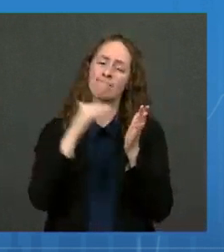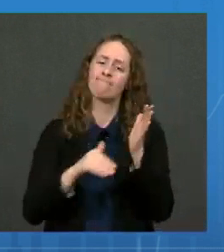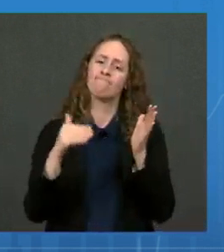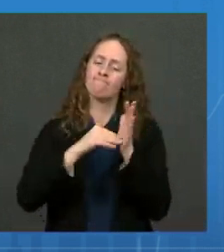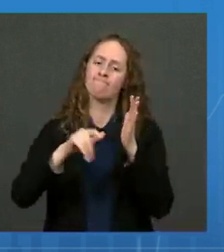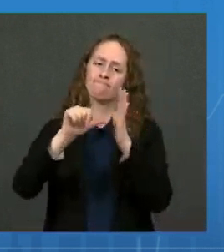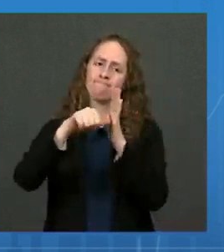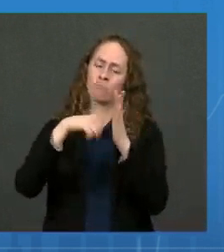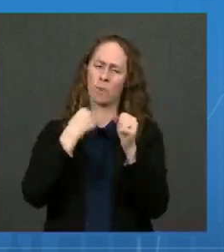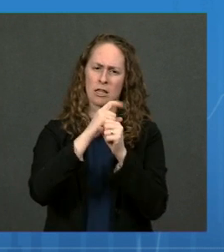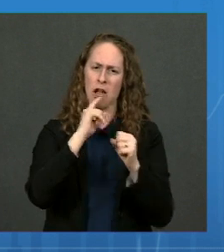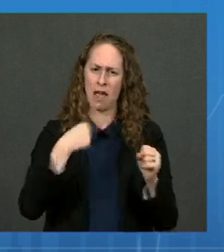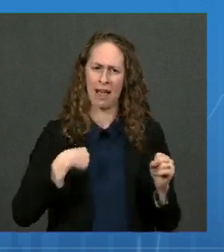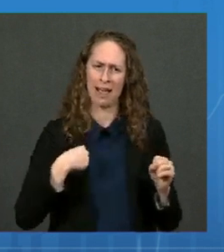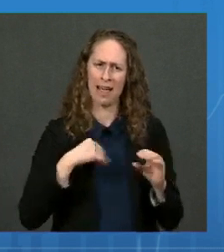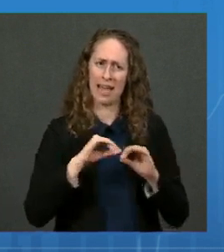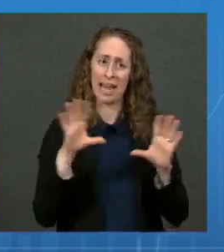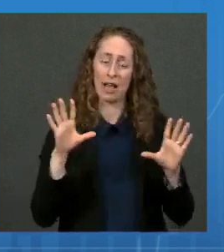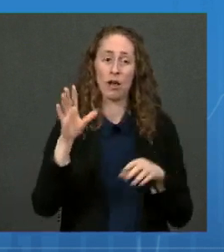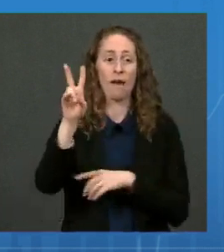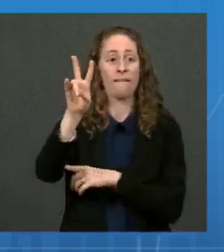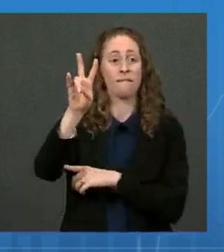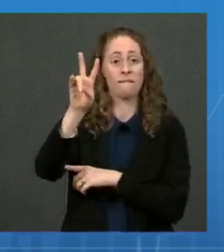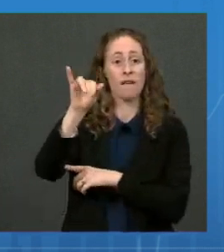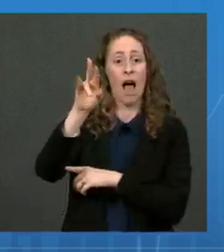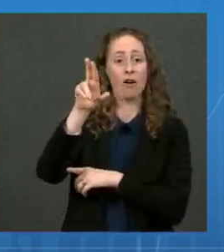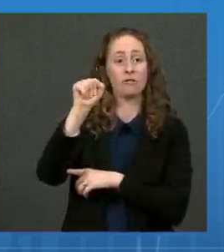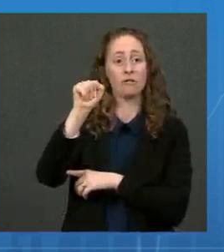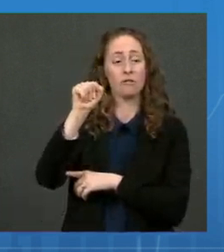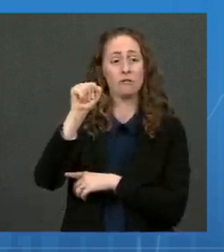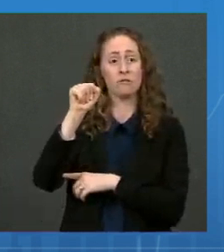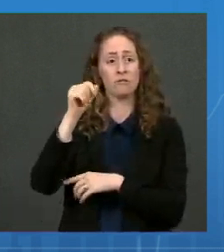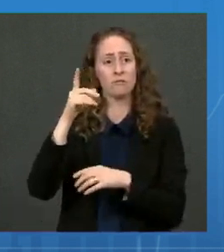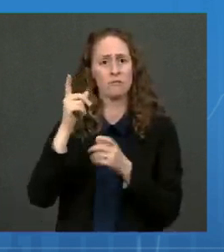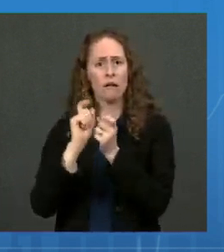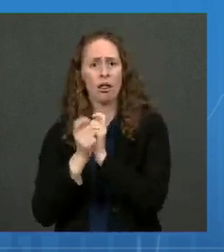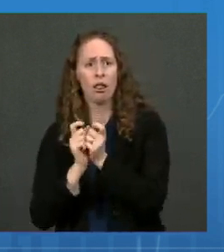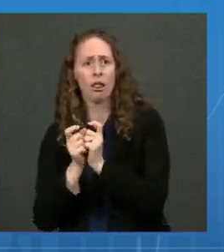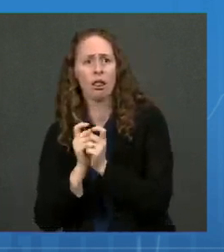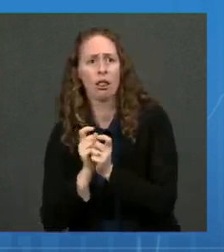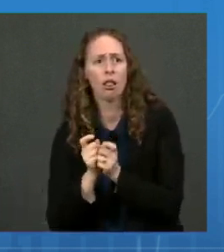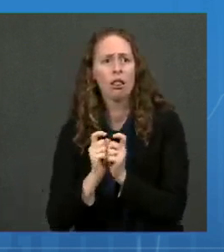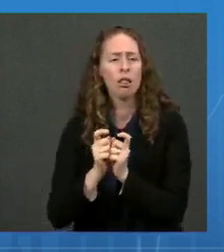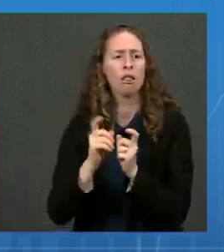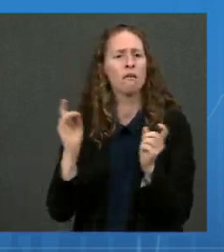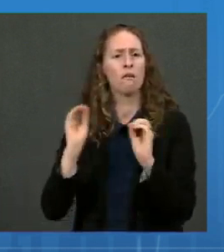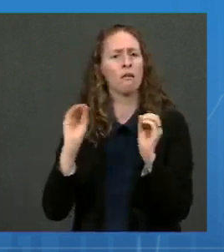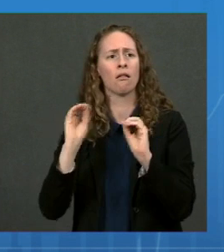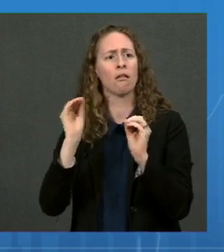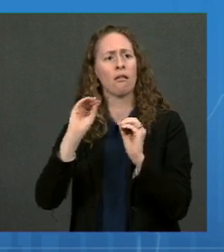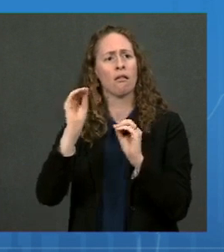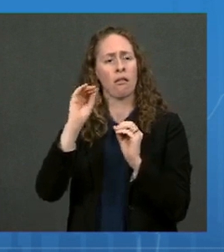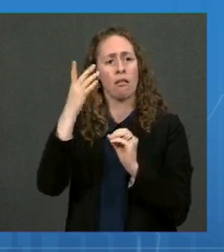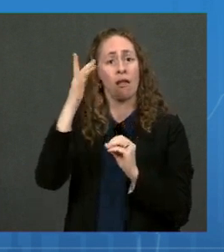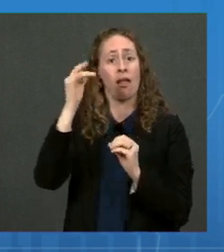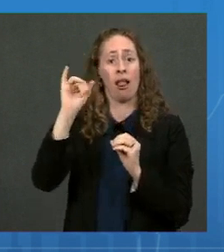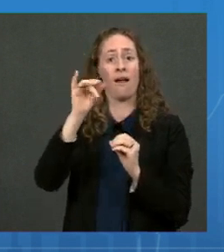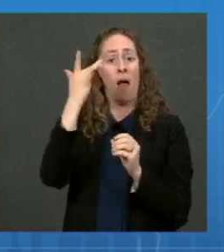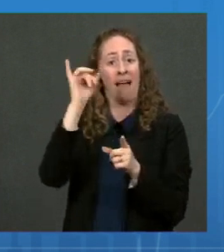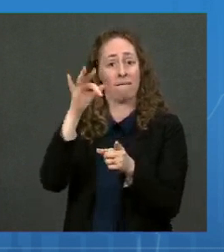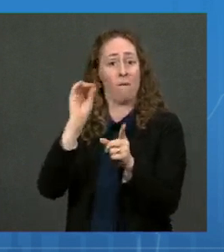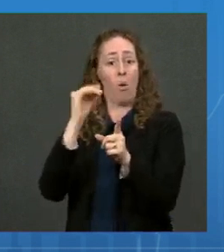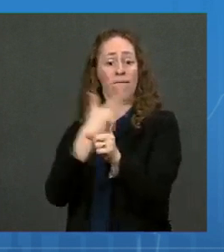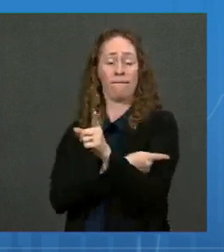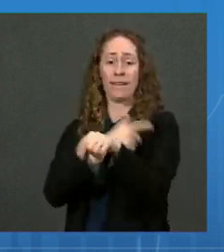a virus will not mutate or form a variant unless you give it the opportunity to replicate. So as